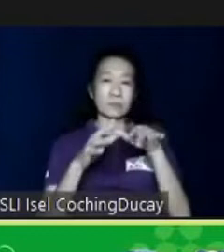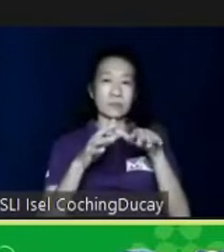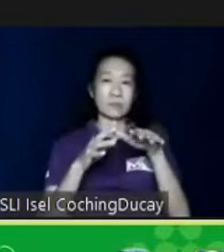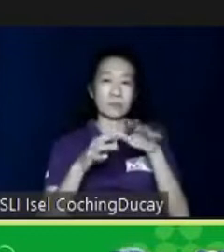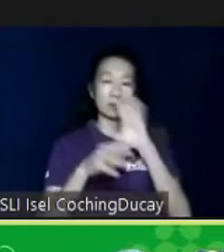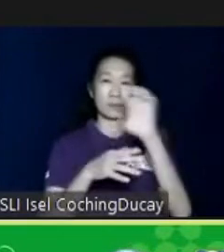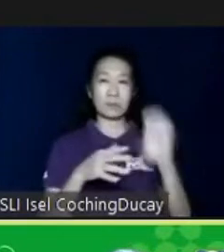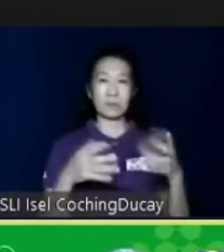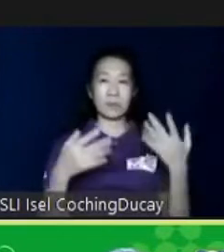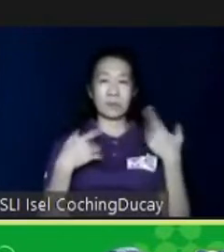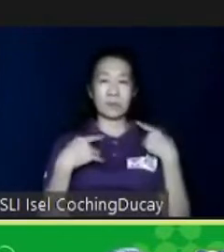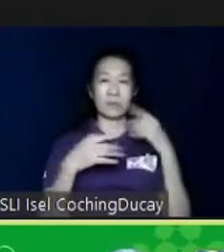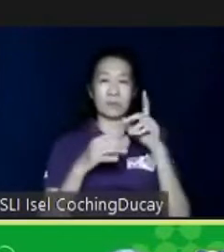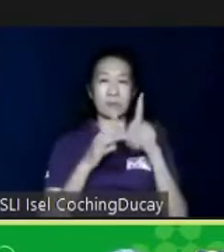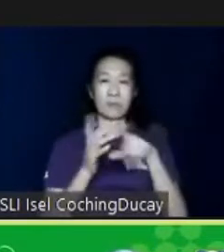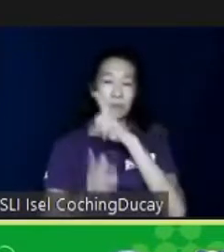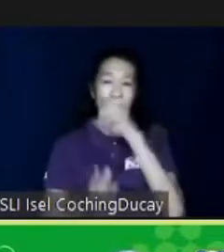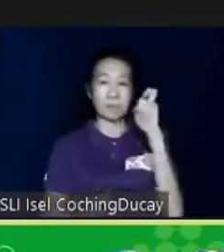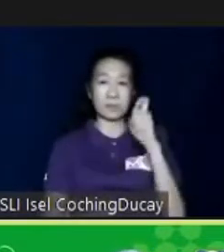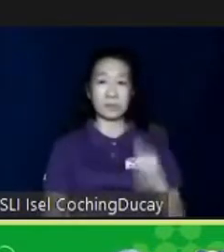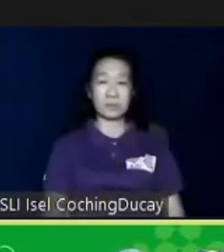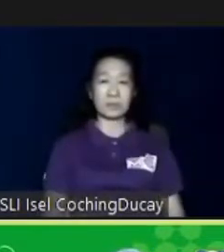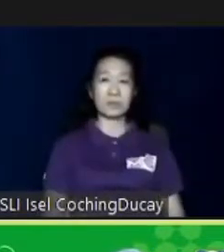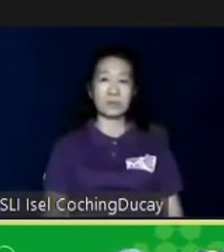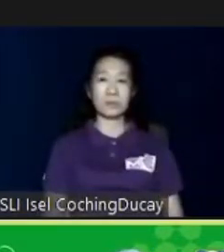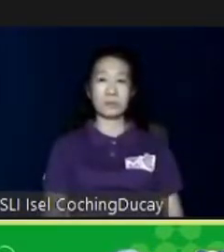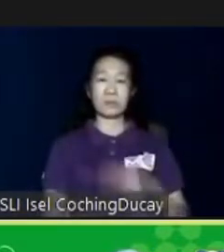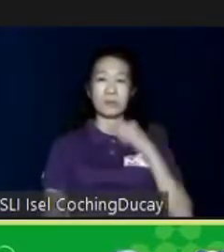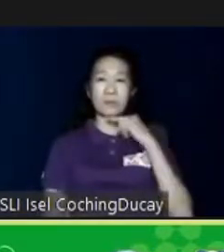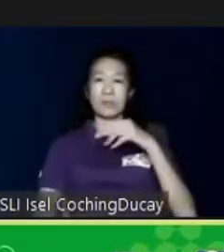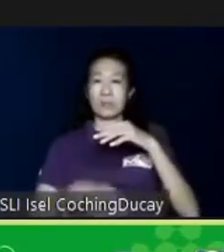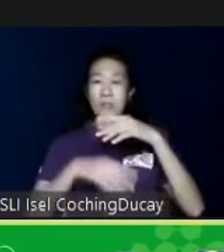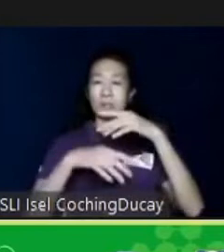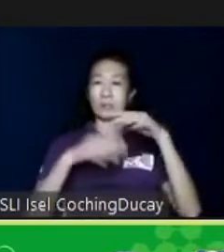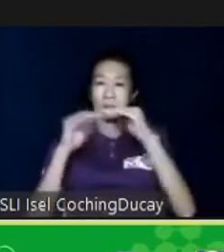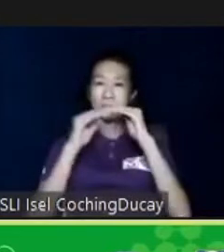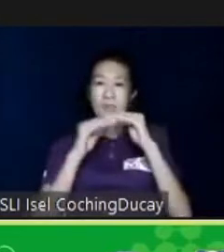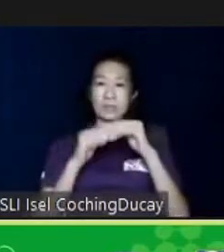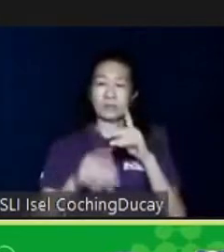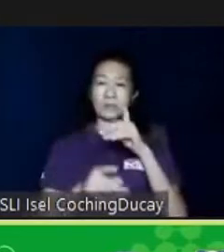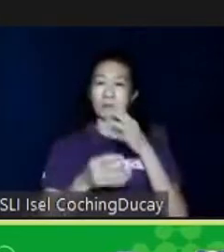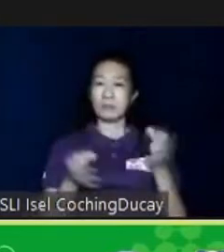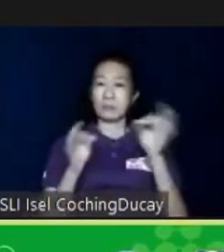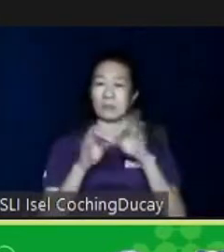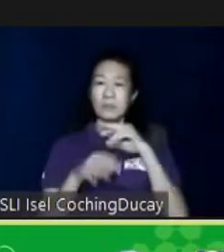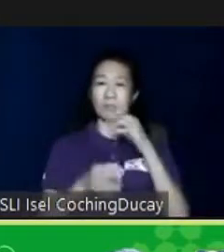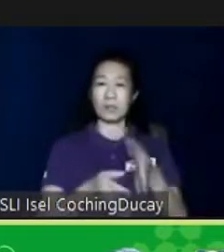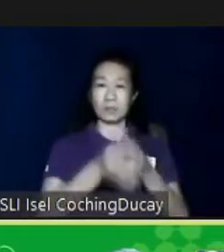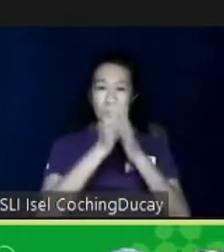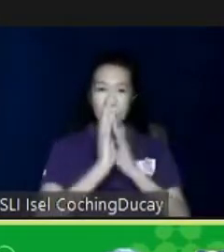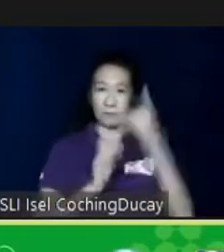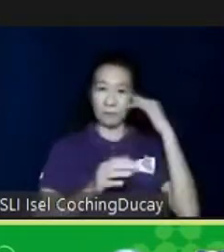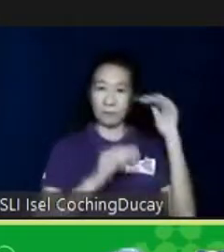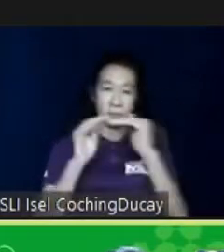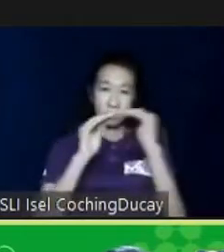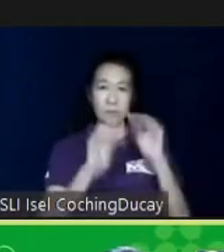having less because they're not level. So, essentially, we are not asking for equality.